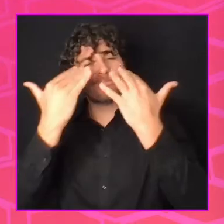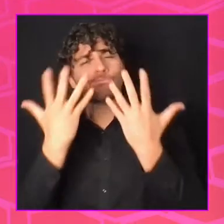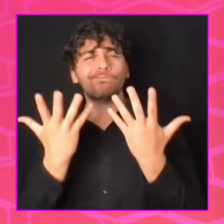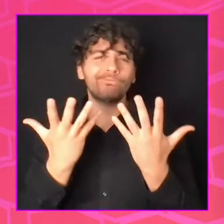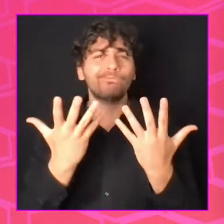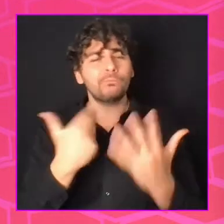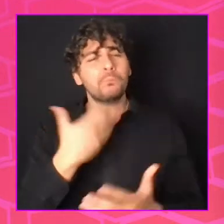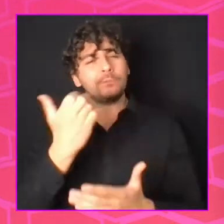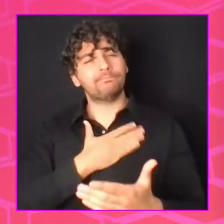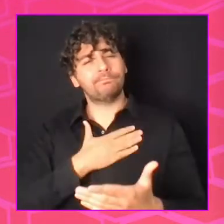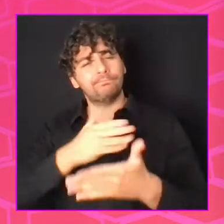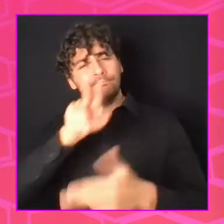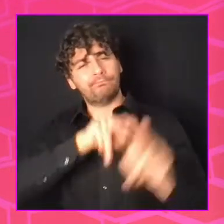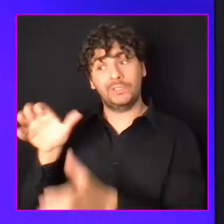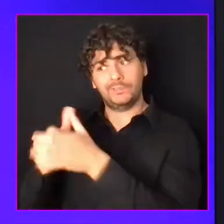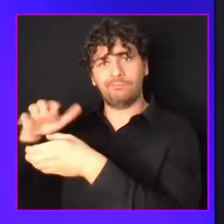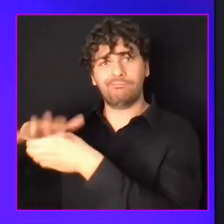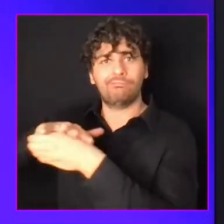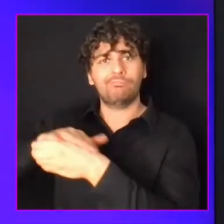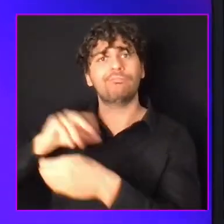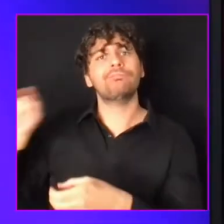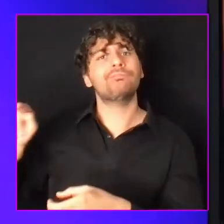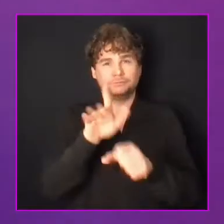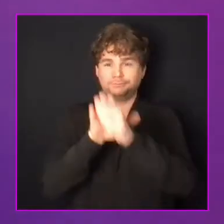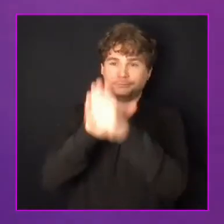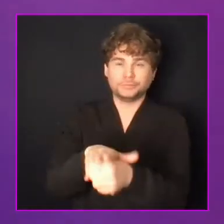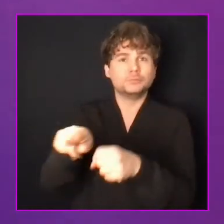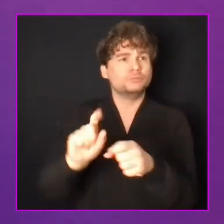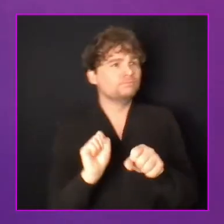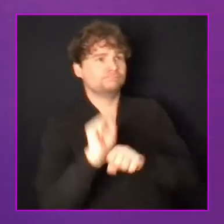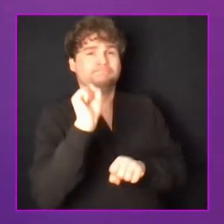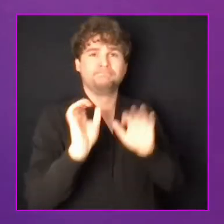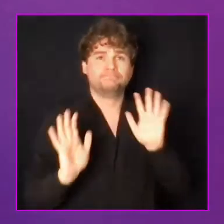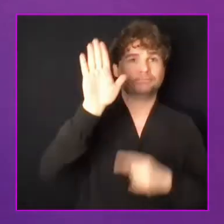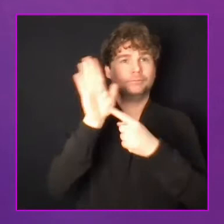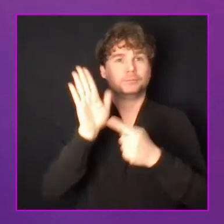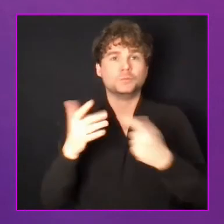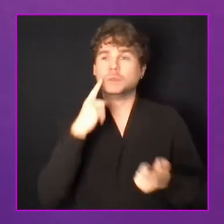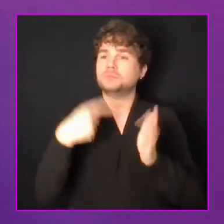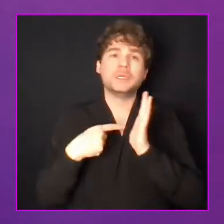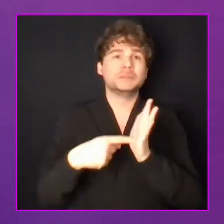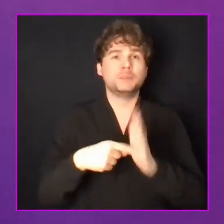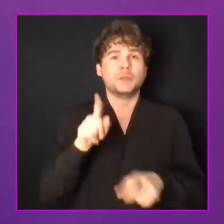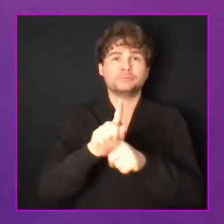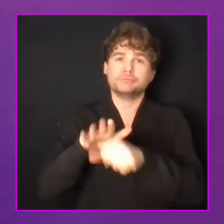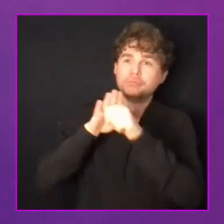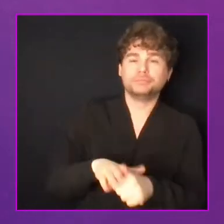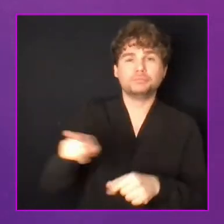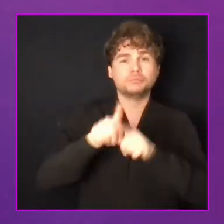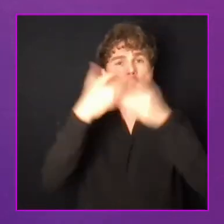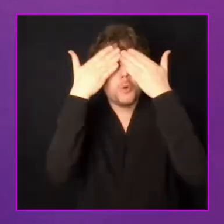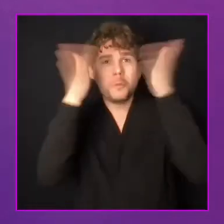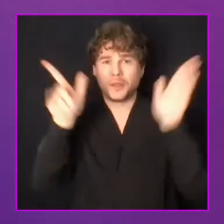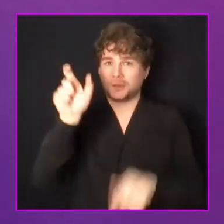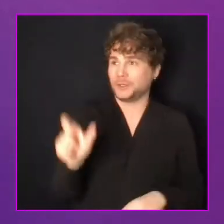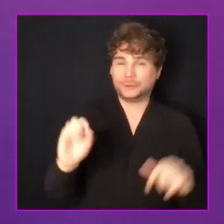business. Start focusing on the people. Giving more opportunities. Never be afraid to speak up and you don't have to be gay or lesbian